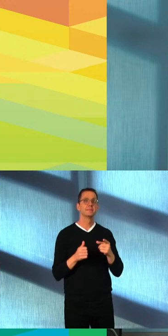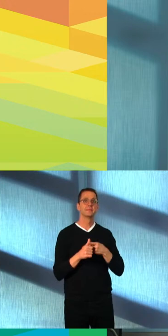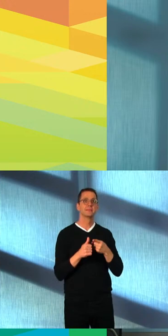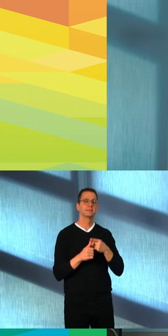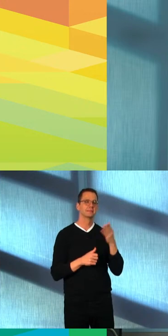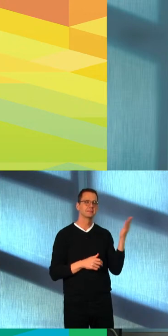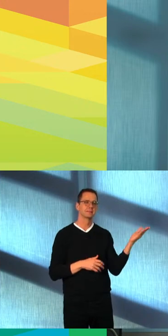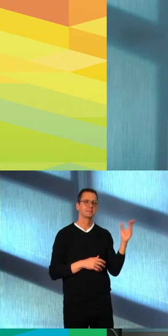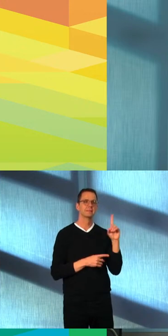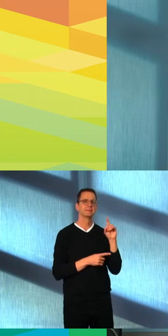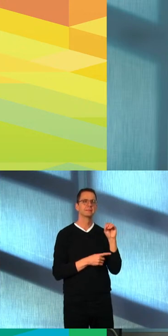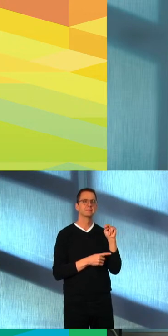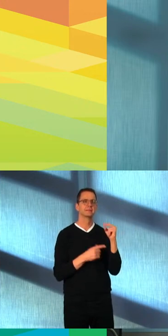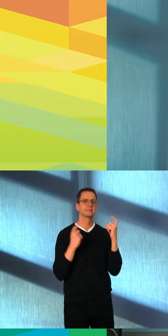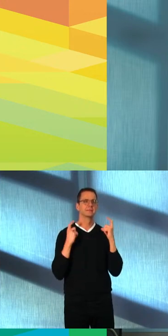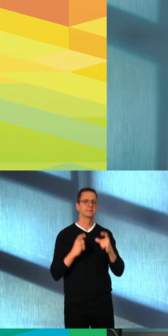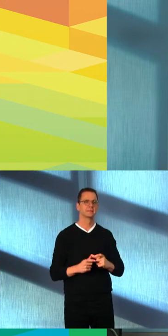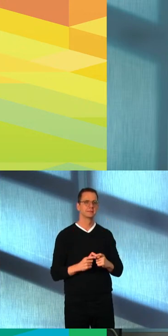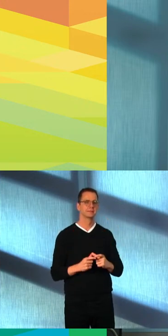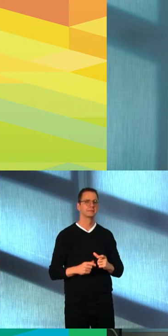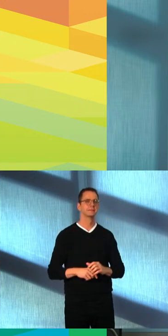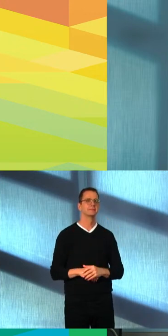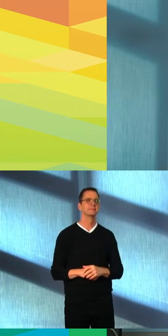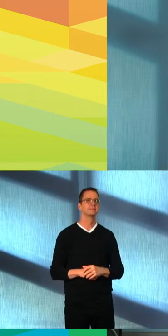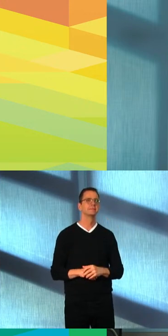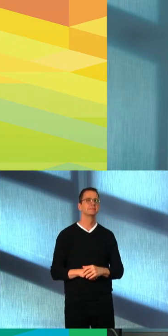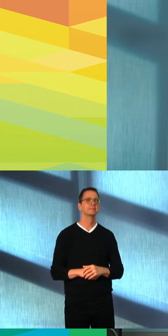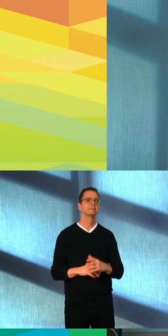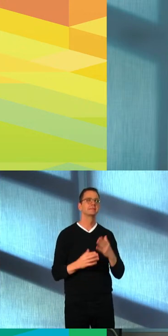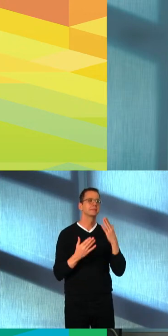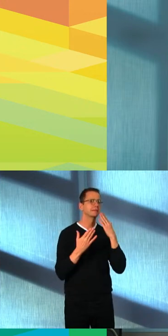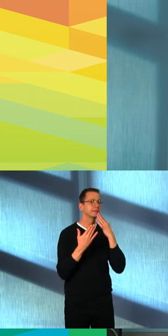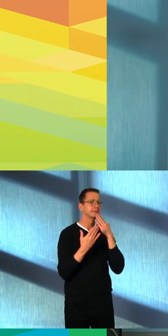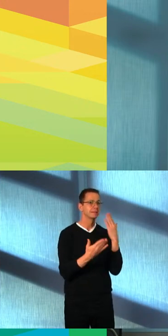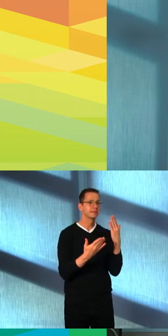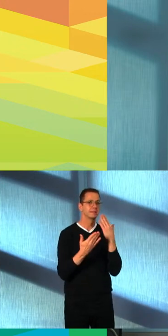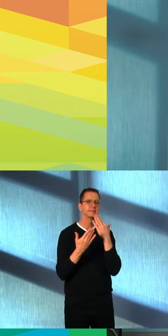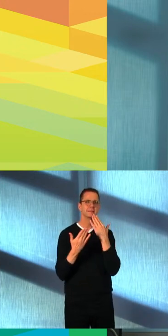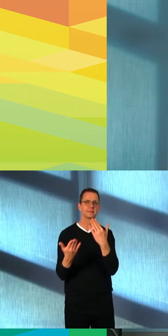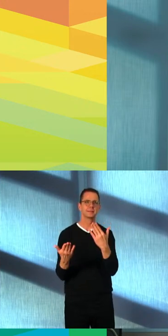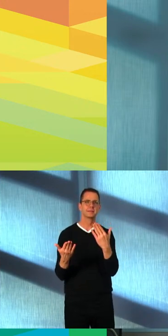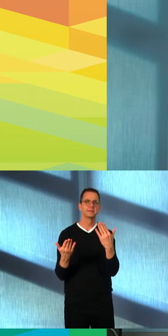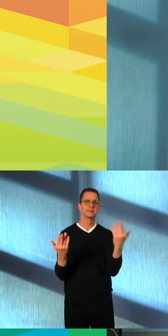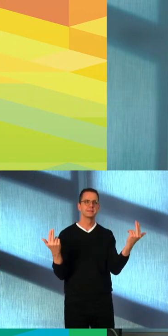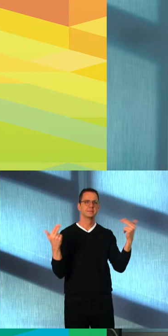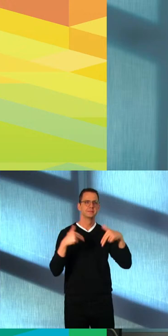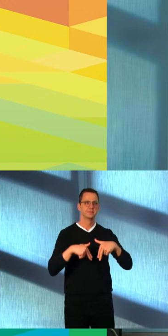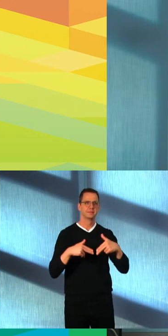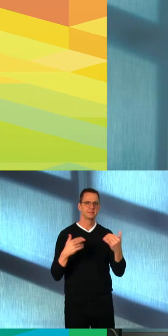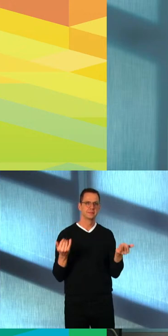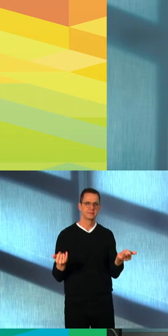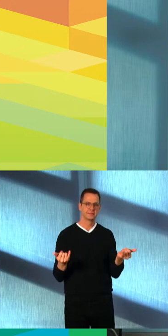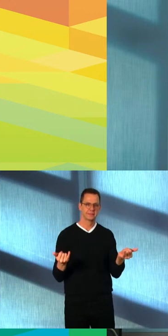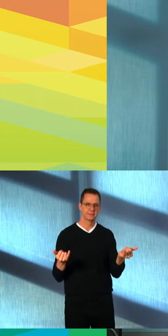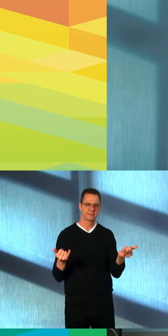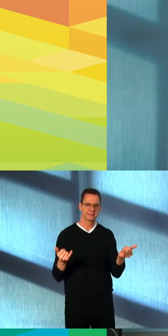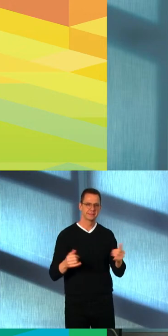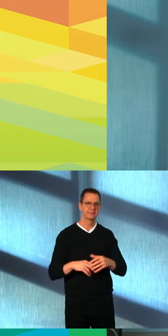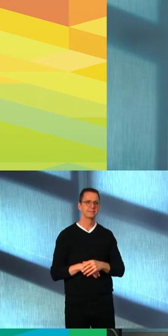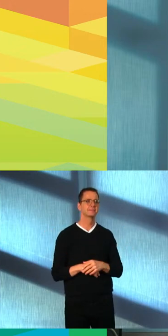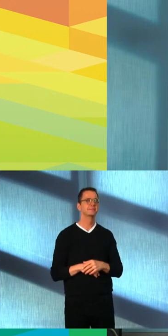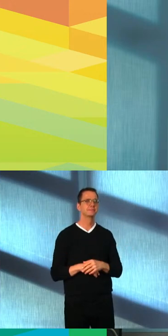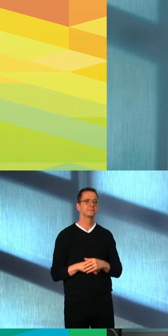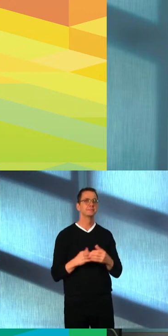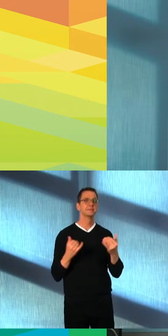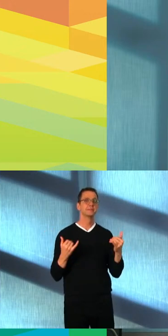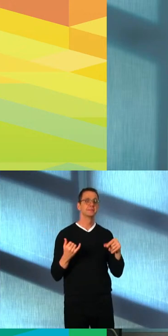fortuitous of today's Emergency Advisory Committee, which highlighted the City of Edmonton's significant and ongoing work as we continue on our path to